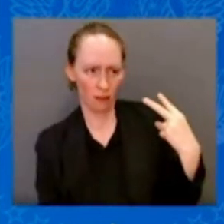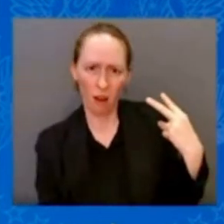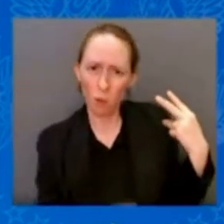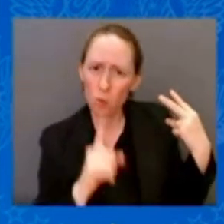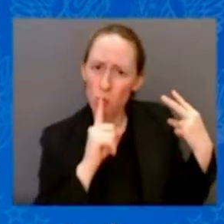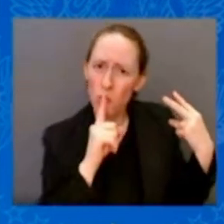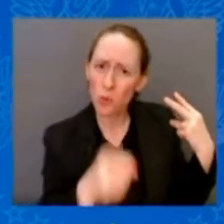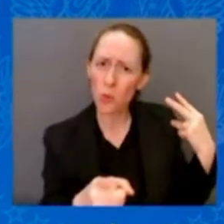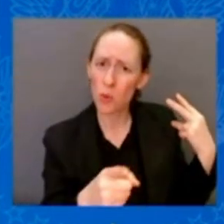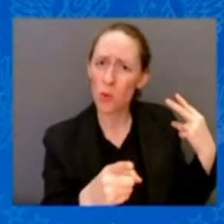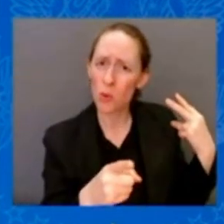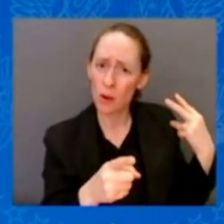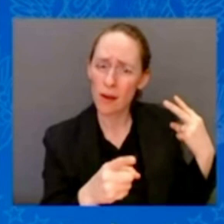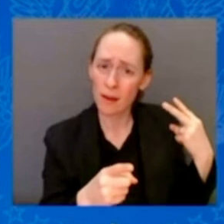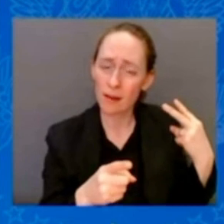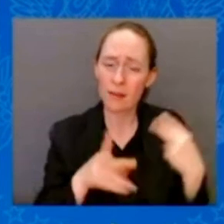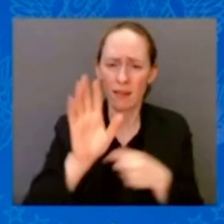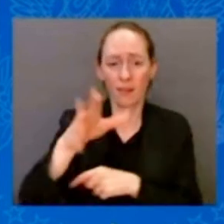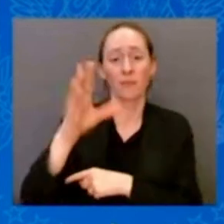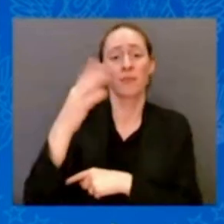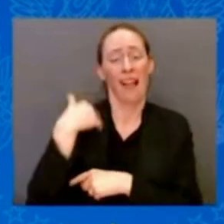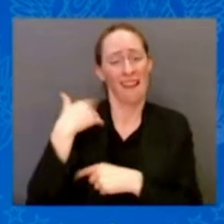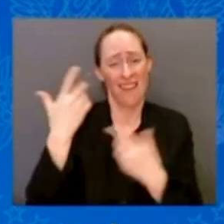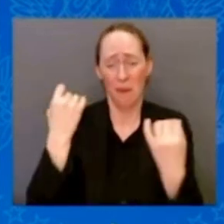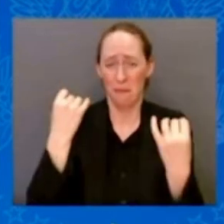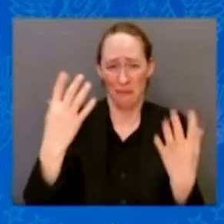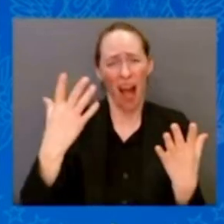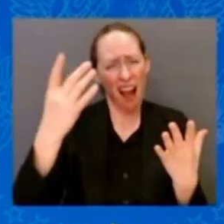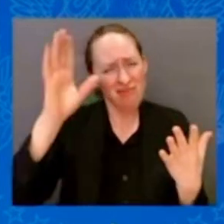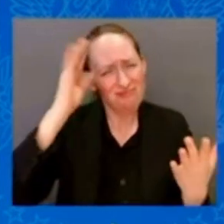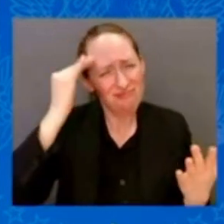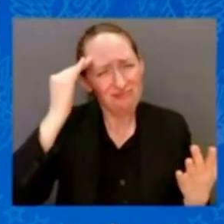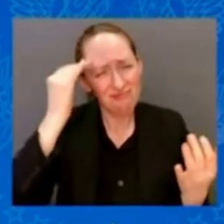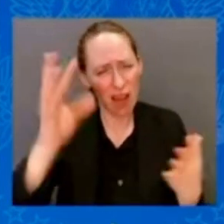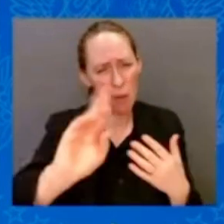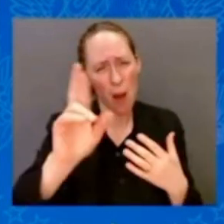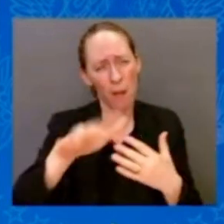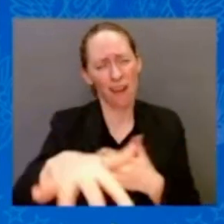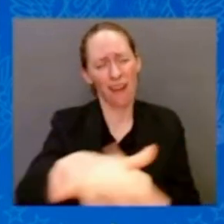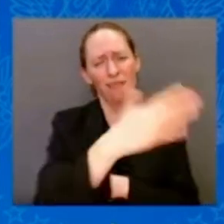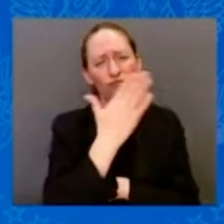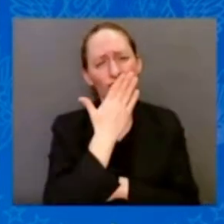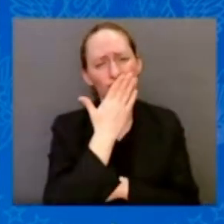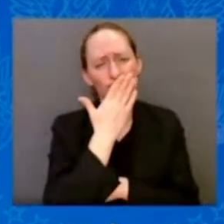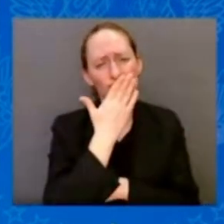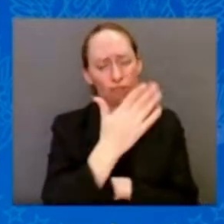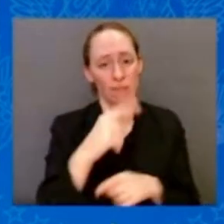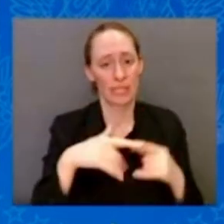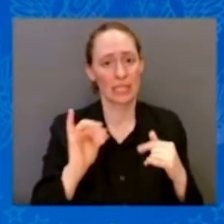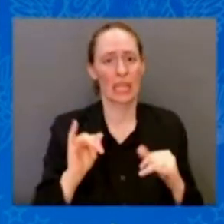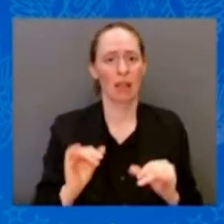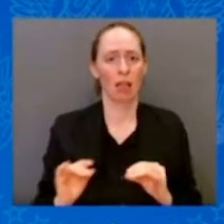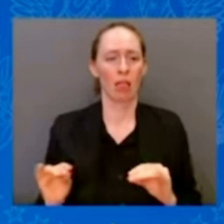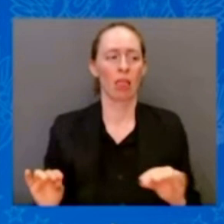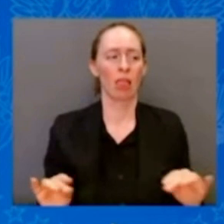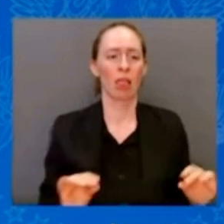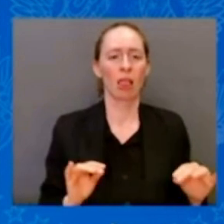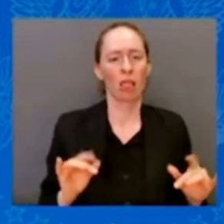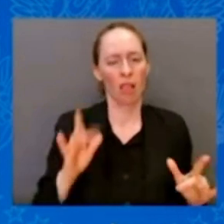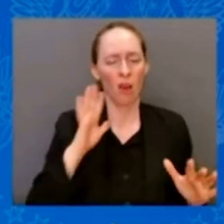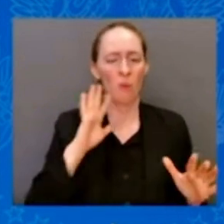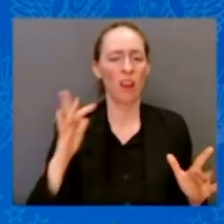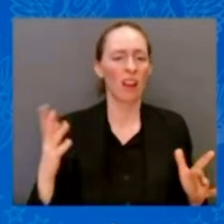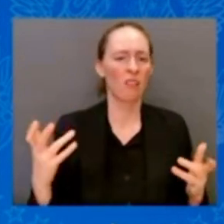— are still threatening to repeal the Inflation Reduction Act, which contains this legislation. Republicans and Congress have their way.